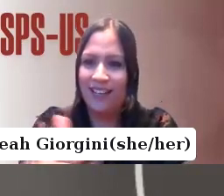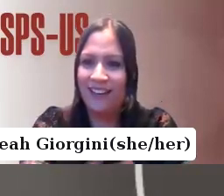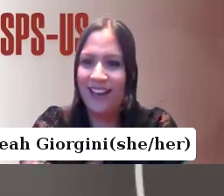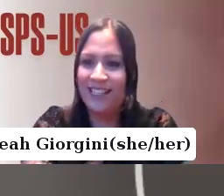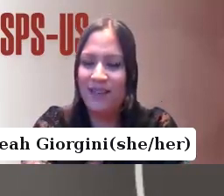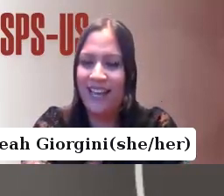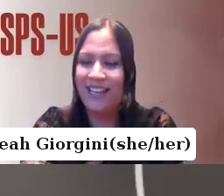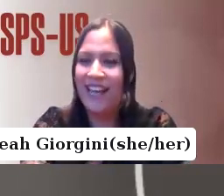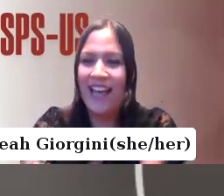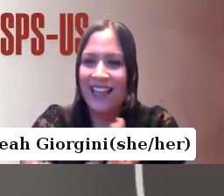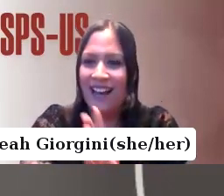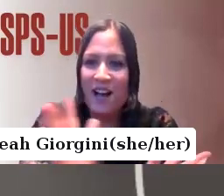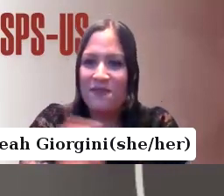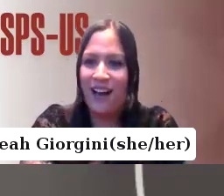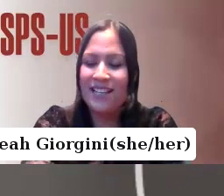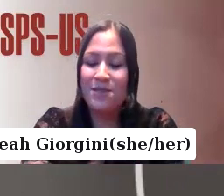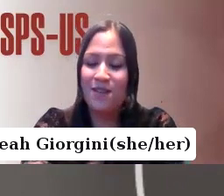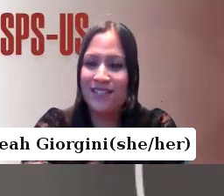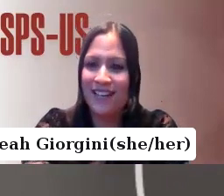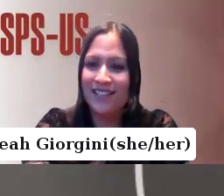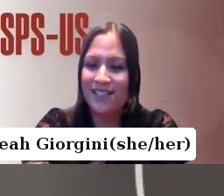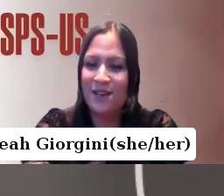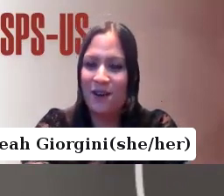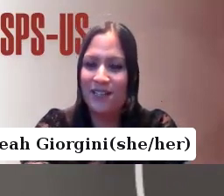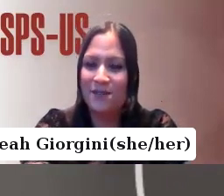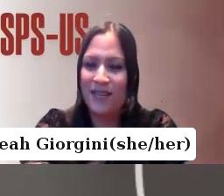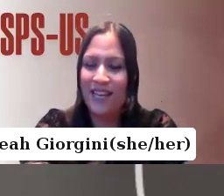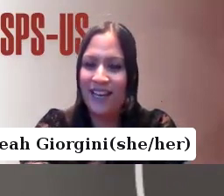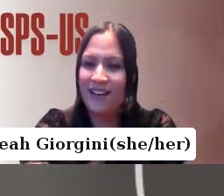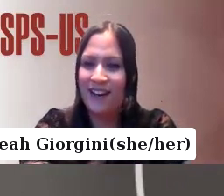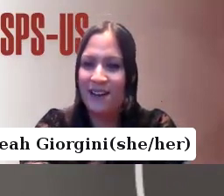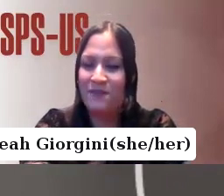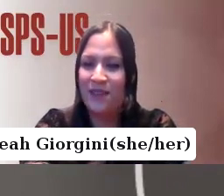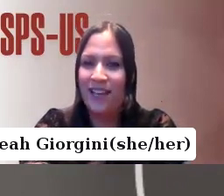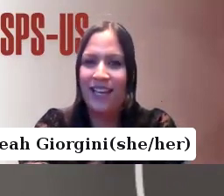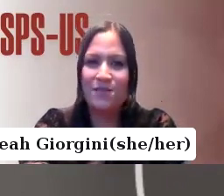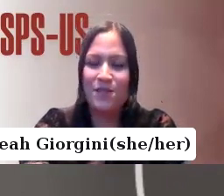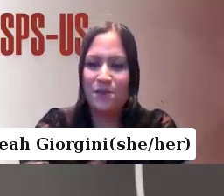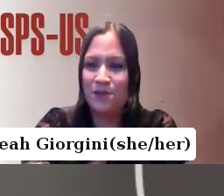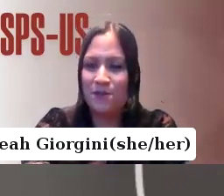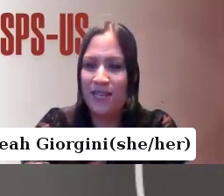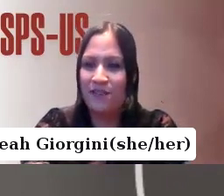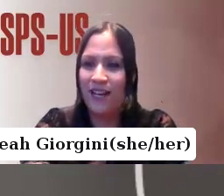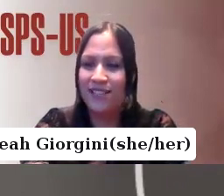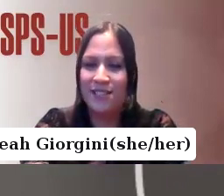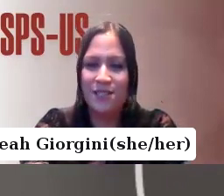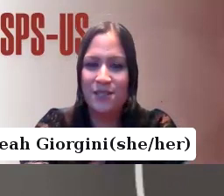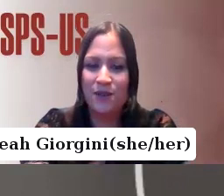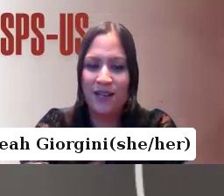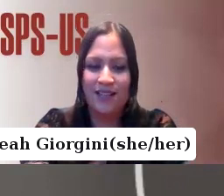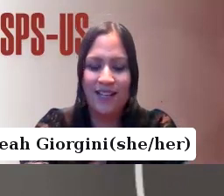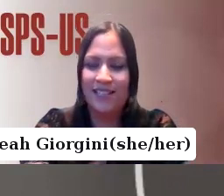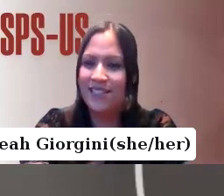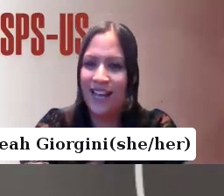Great. Okay, let's begin. I'm so excited and so honored to be here. It's wonderful to be invited